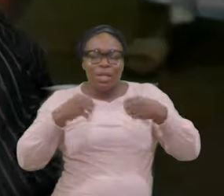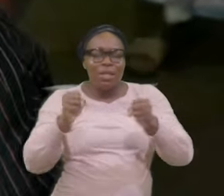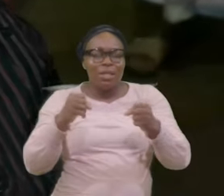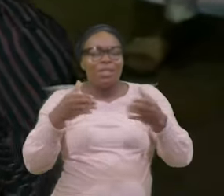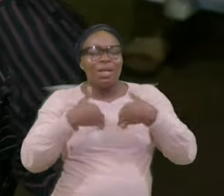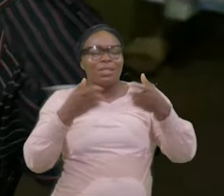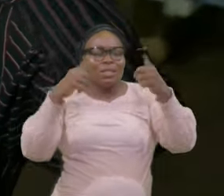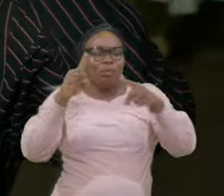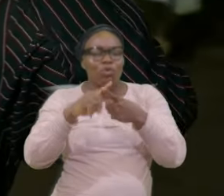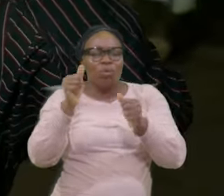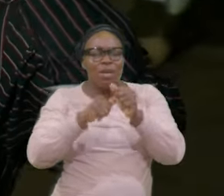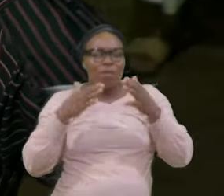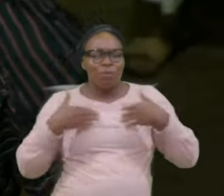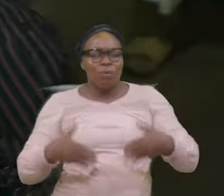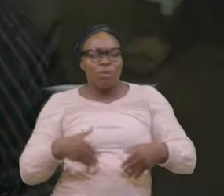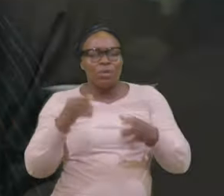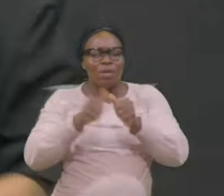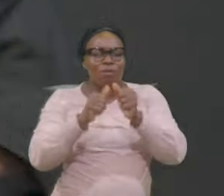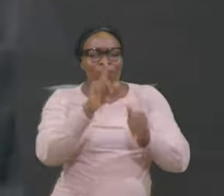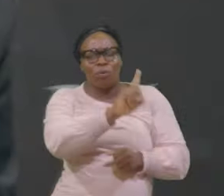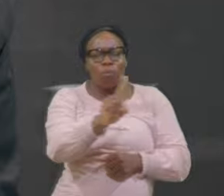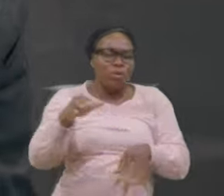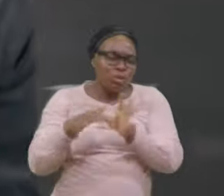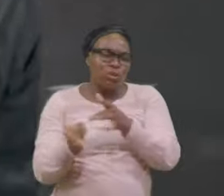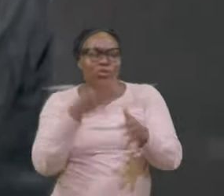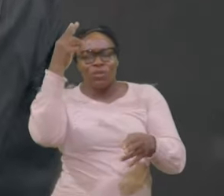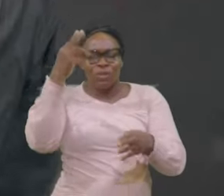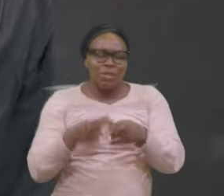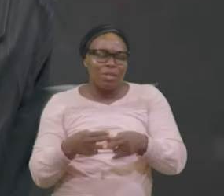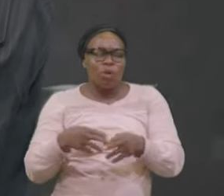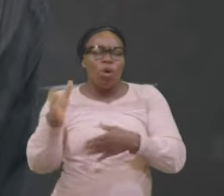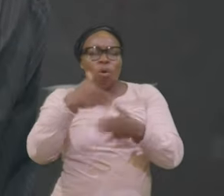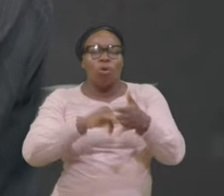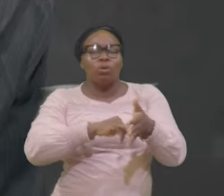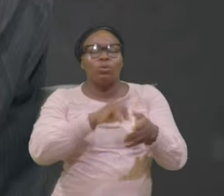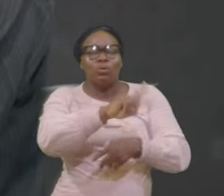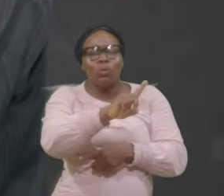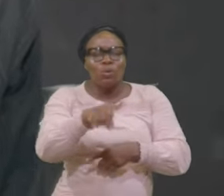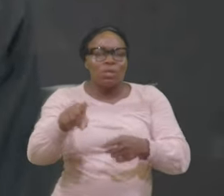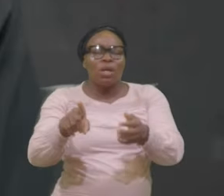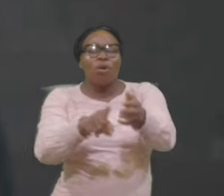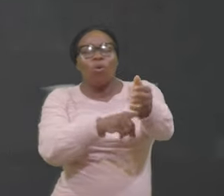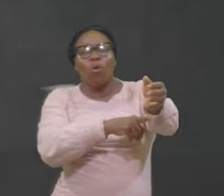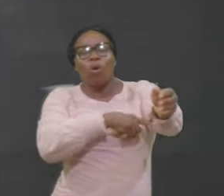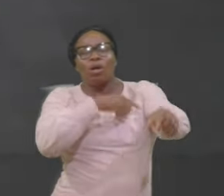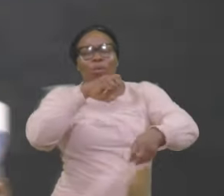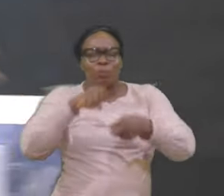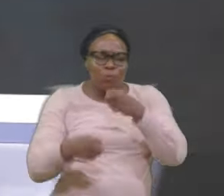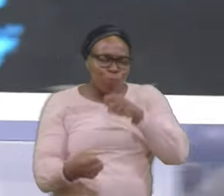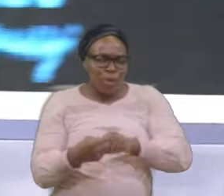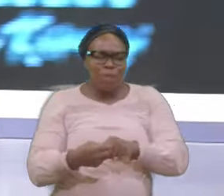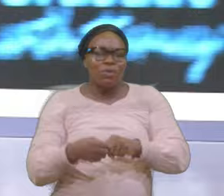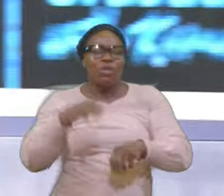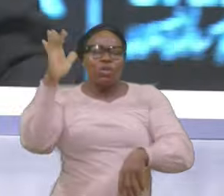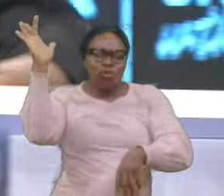Lord I Pray All Those Long Standing Sicknesses Diseases Touch Them